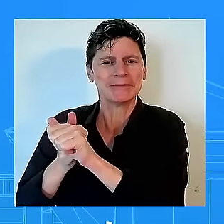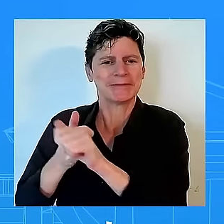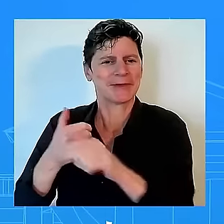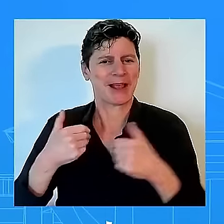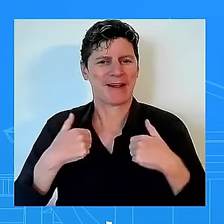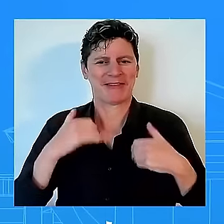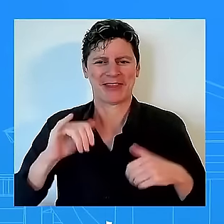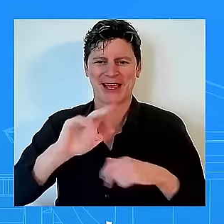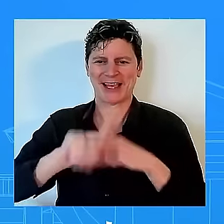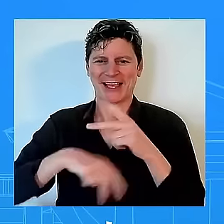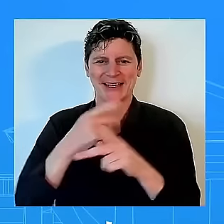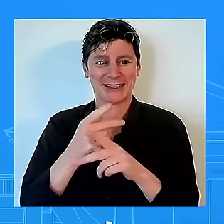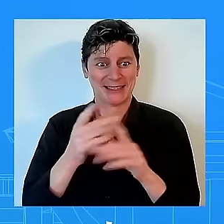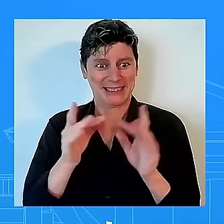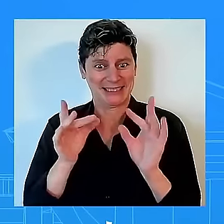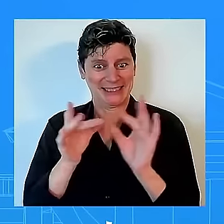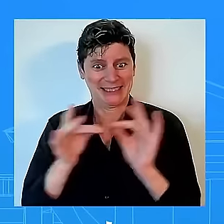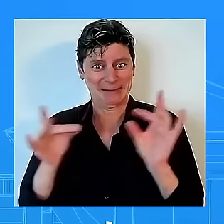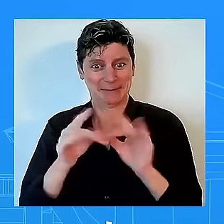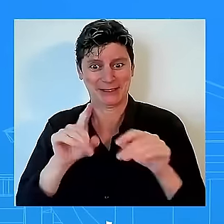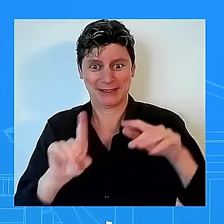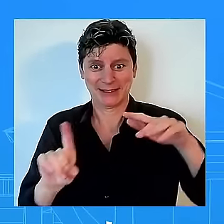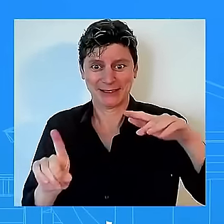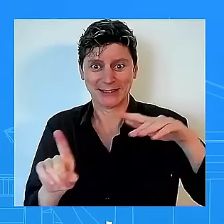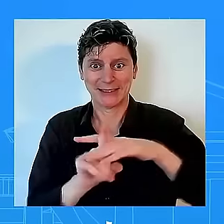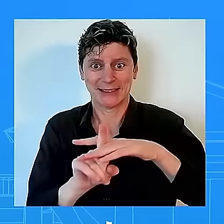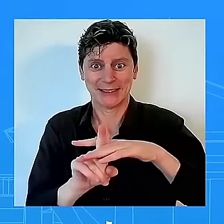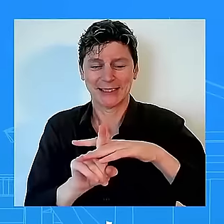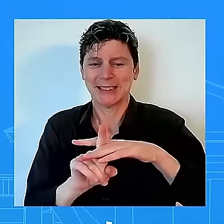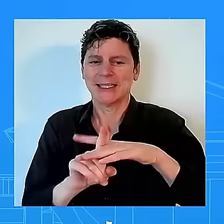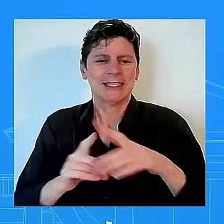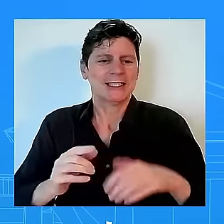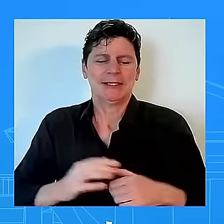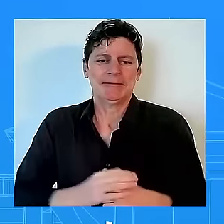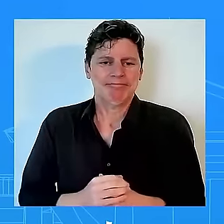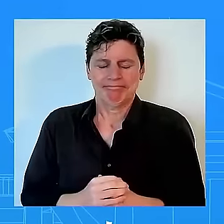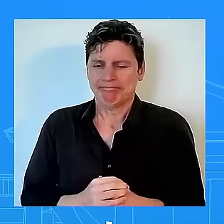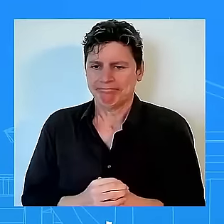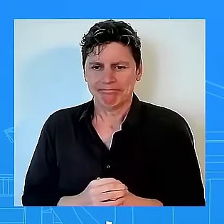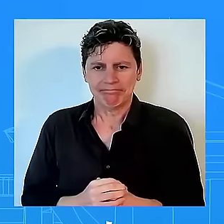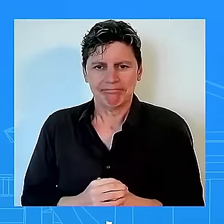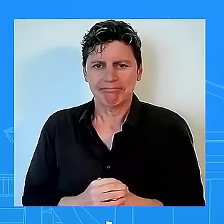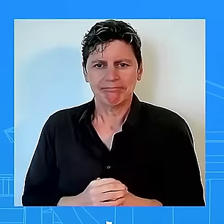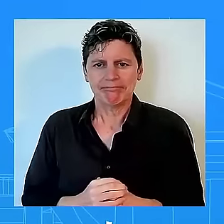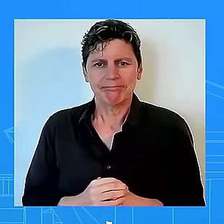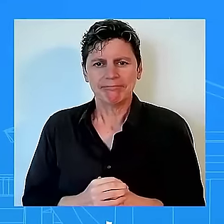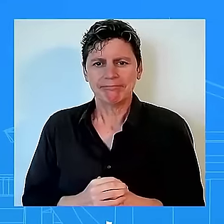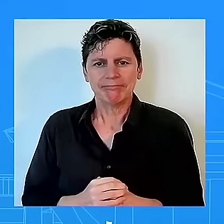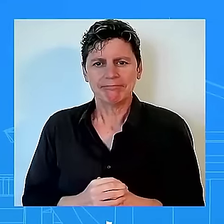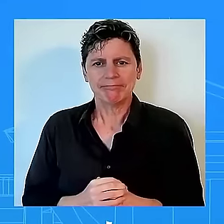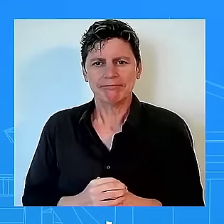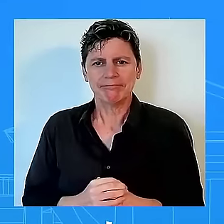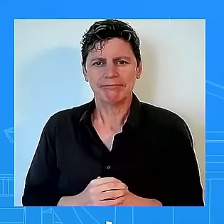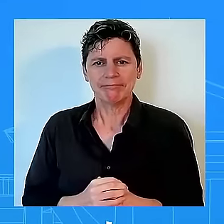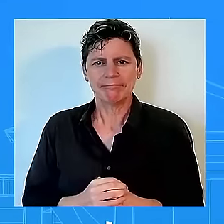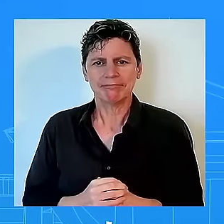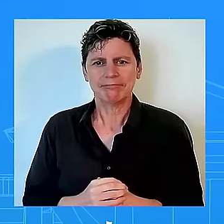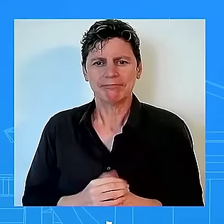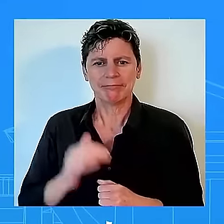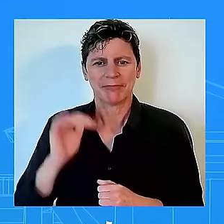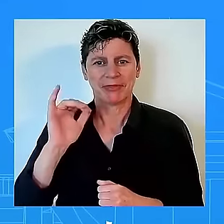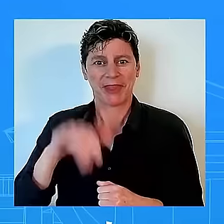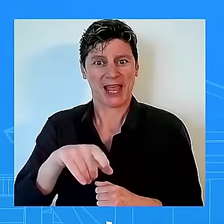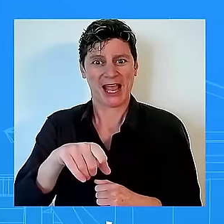uh or opens an opportunity uh for people to listen to you